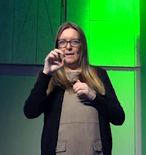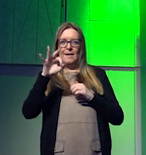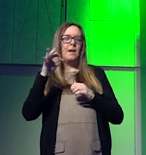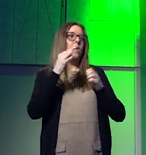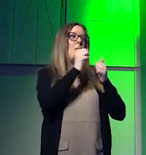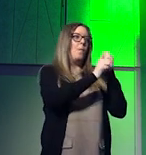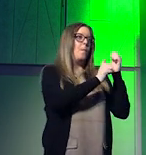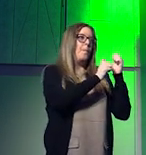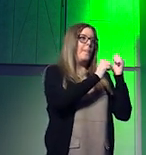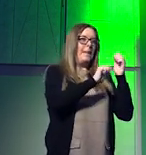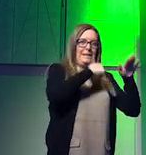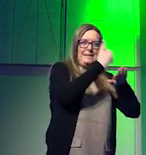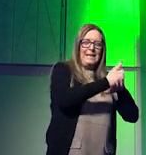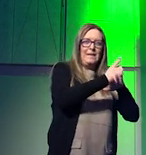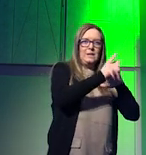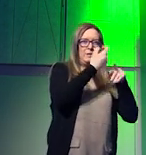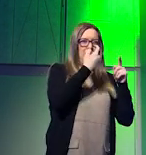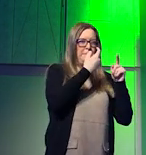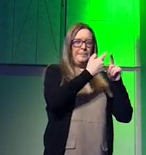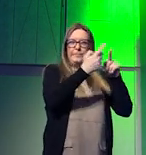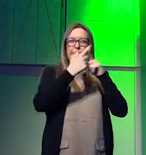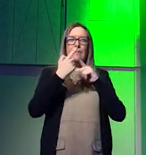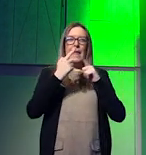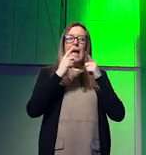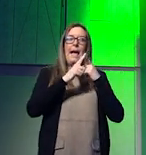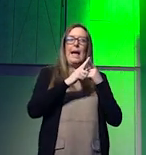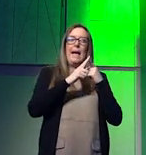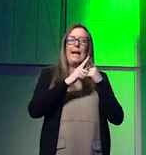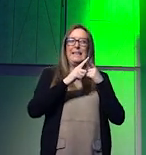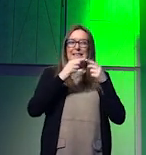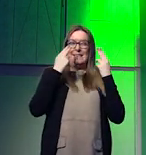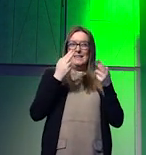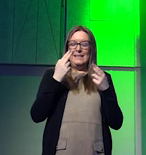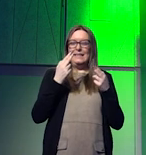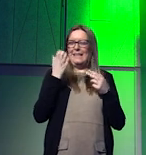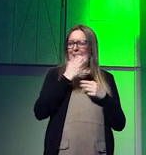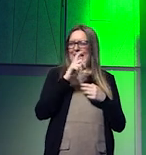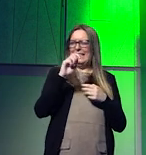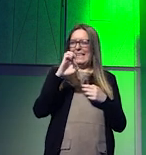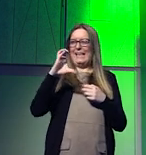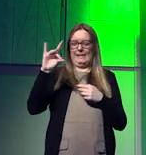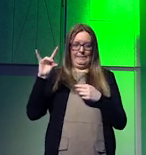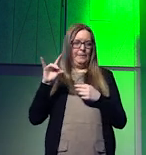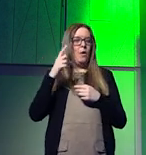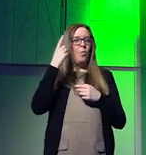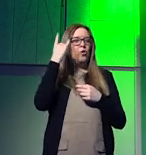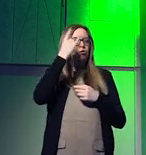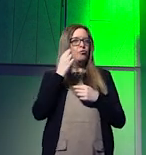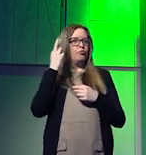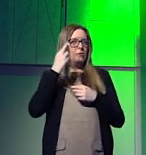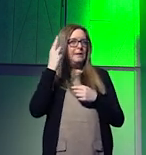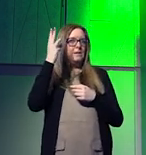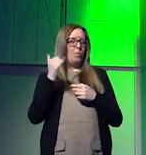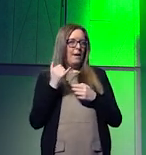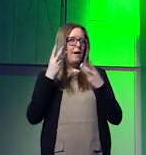technological assembly and afterwards deployment of clean tech this is one of the reasons why i want to talk or